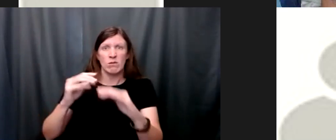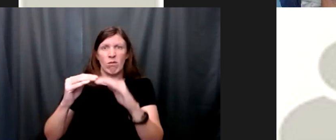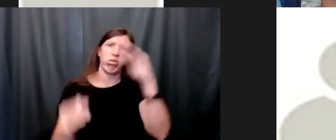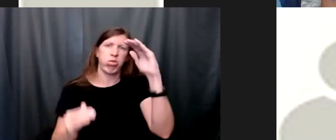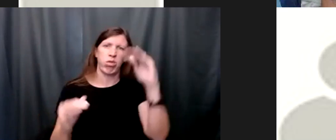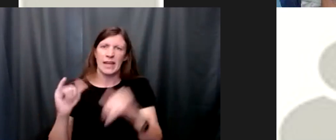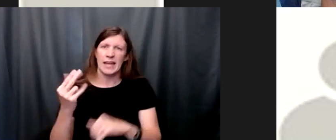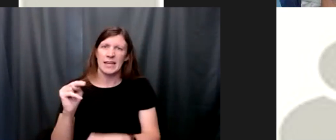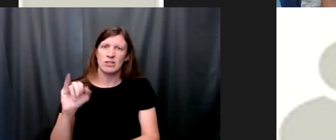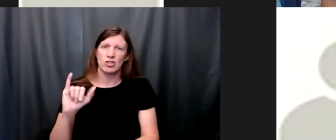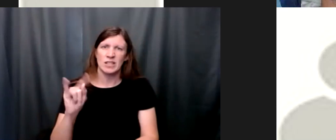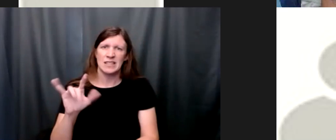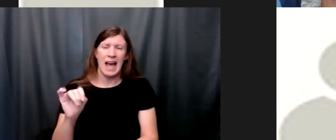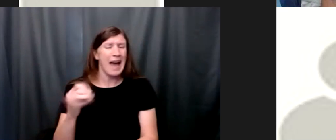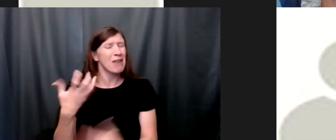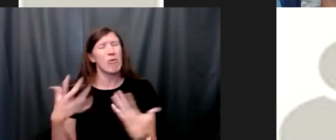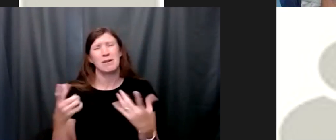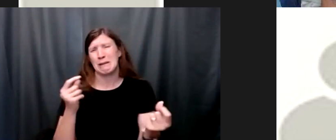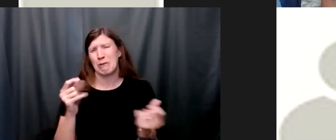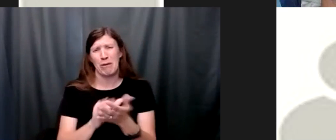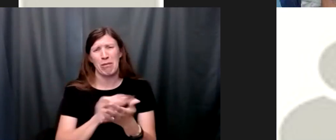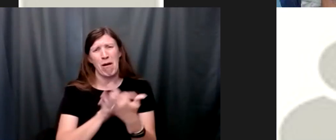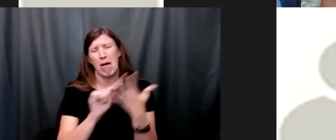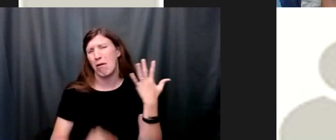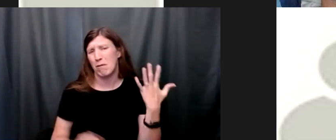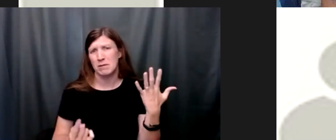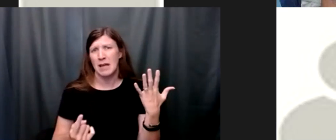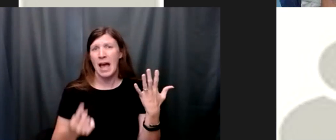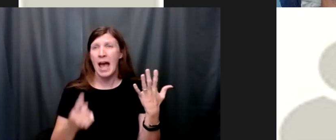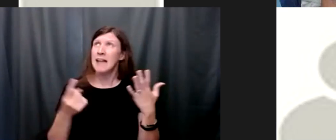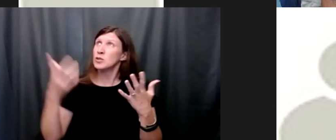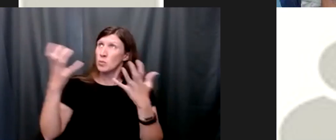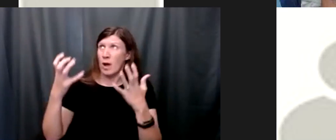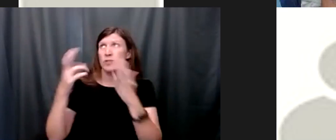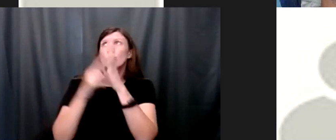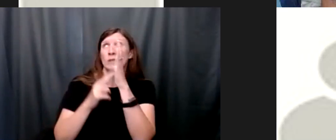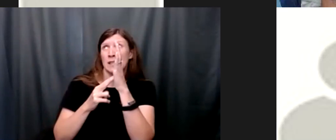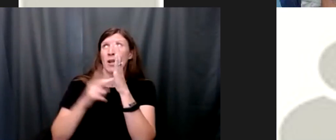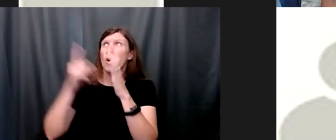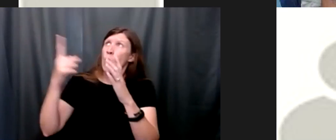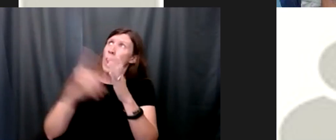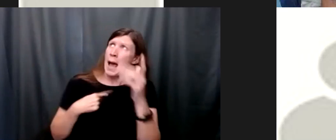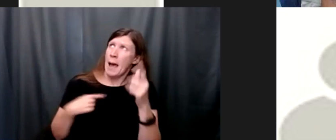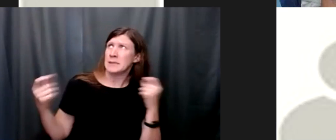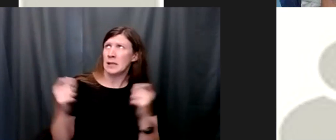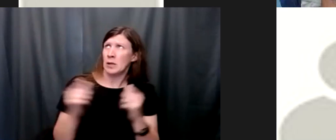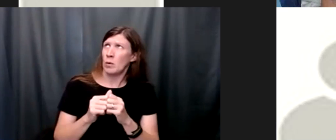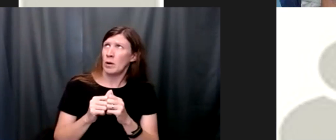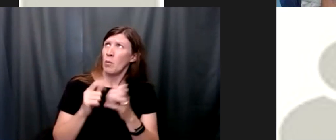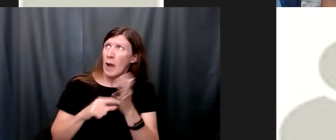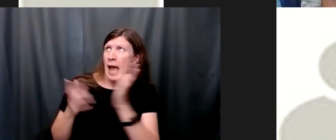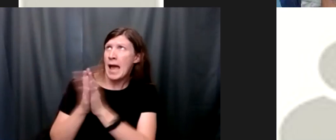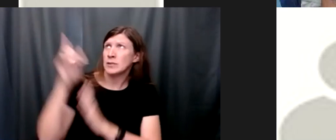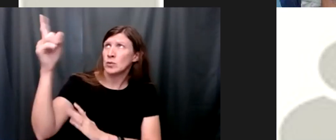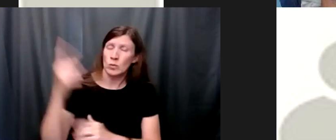i just want to read about how god does everything i ask him that's what i want to read about but i